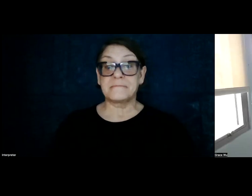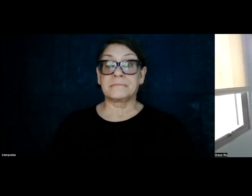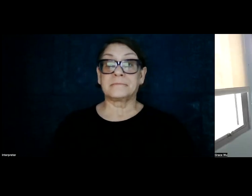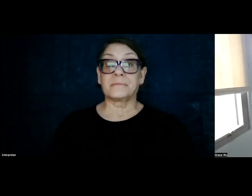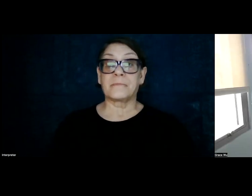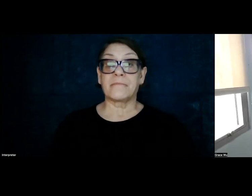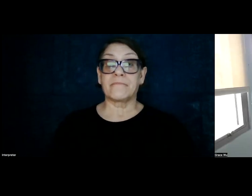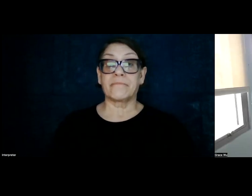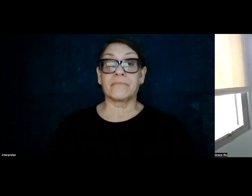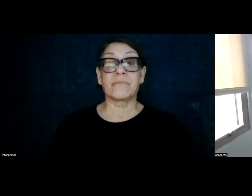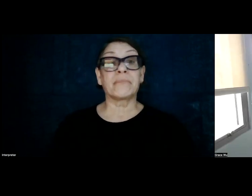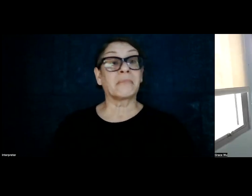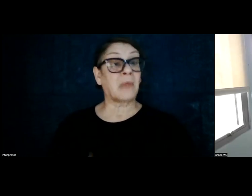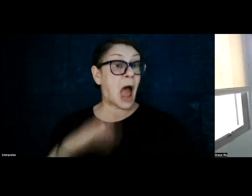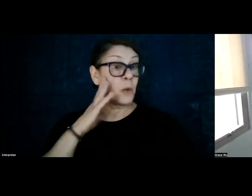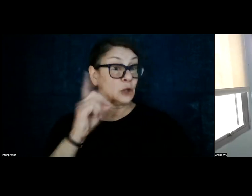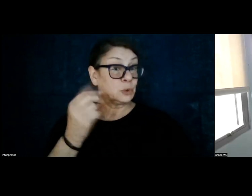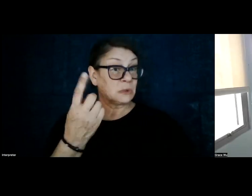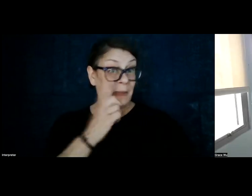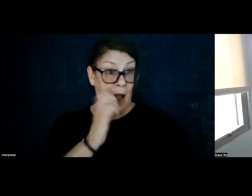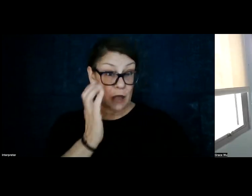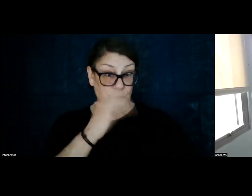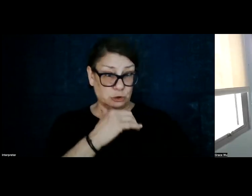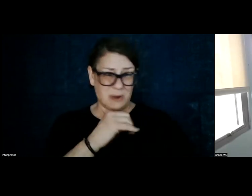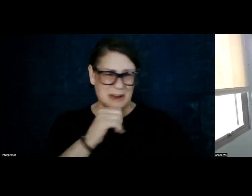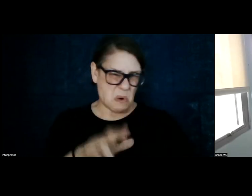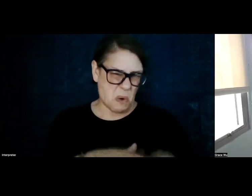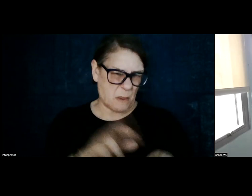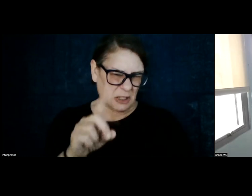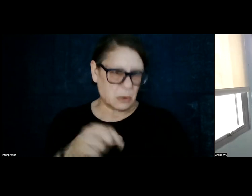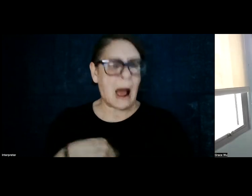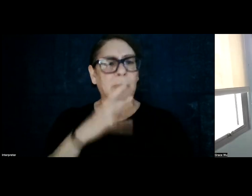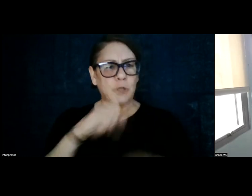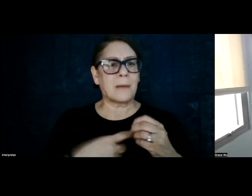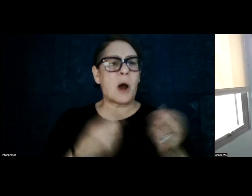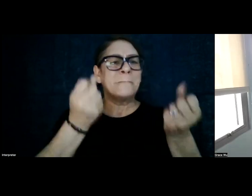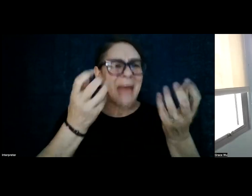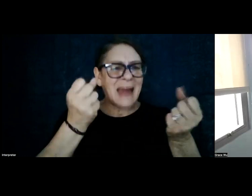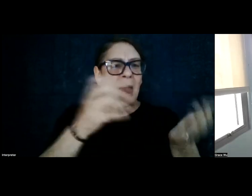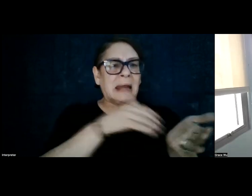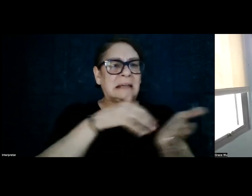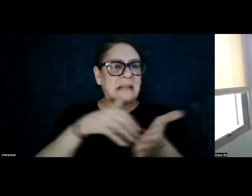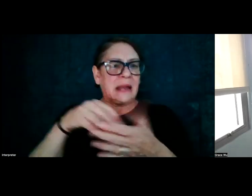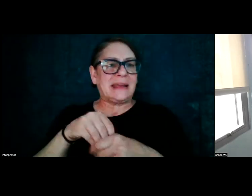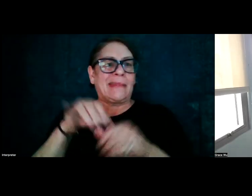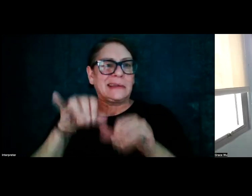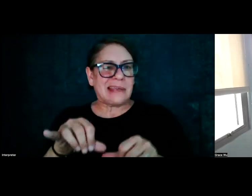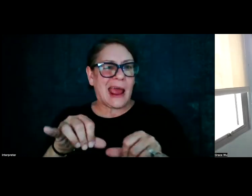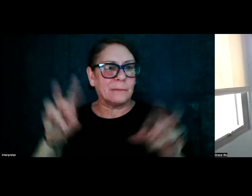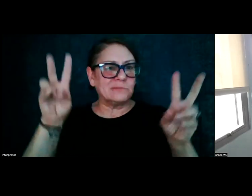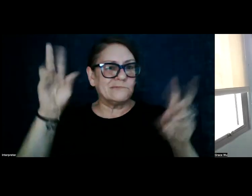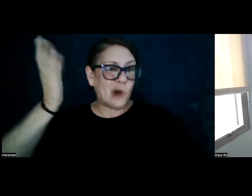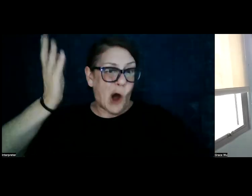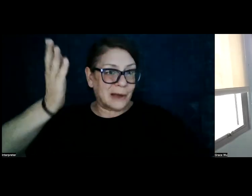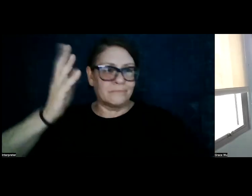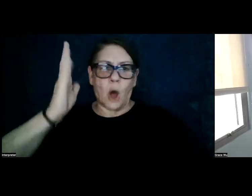I am going to do something unusual that I don't normally do, which is talk about multiple studies in the same talk. So